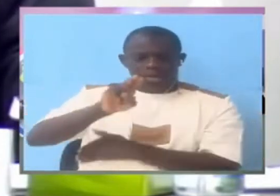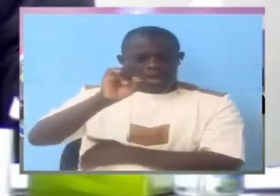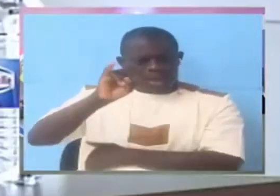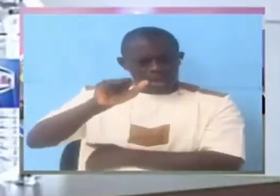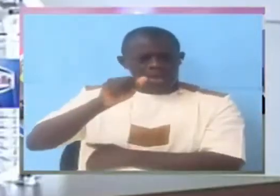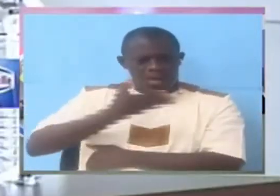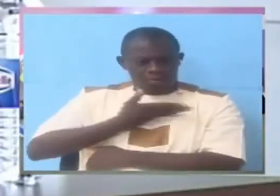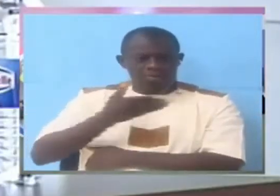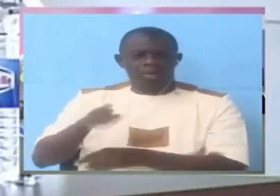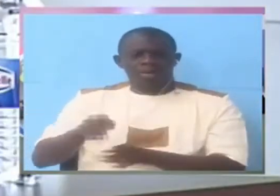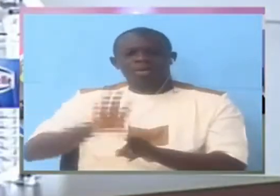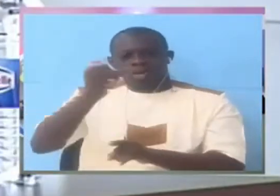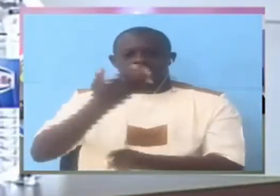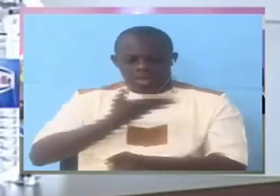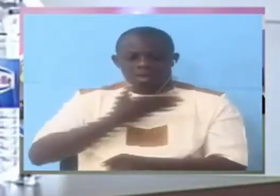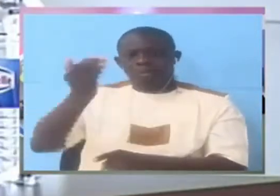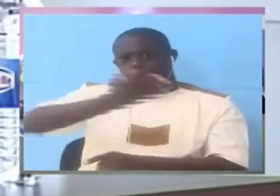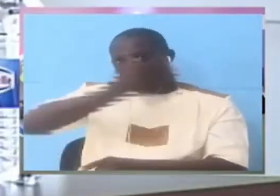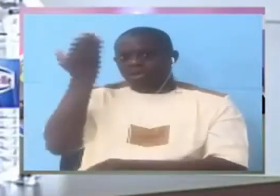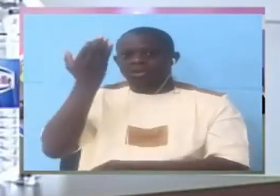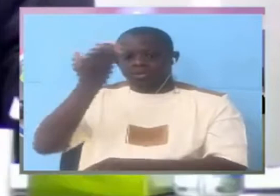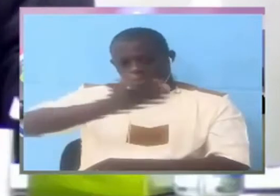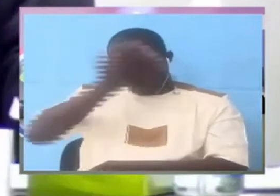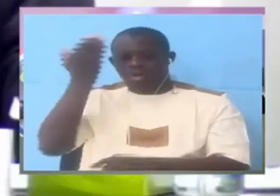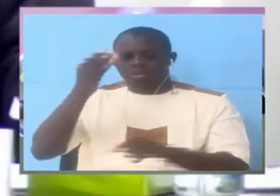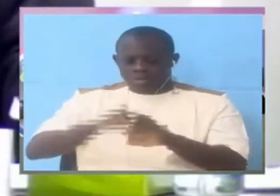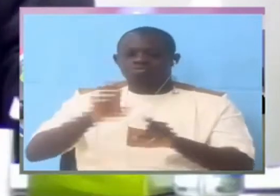We have briefings in the morning. Director briefings. Do you